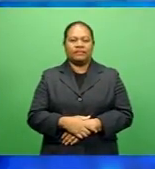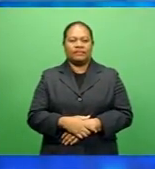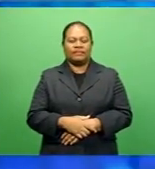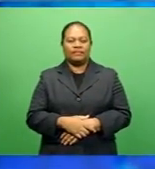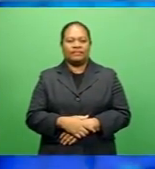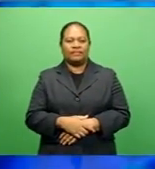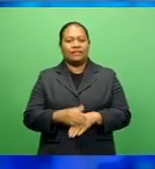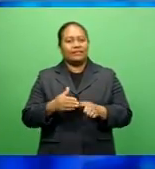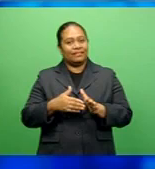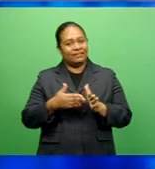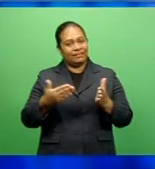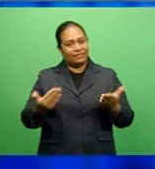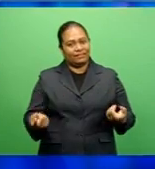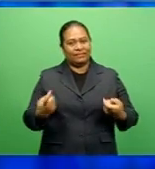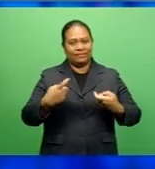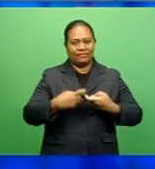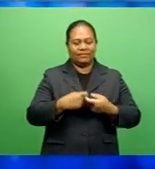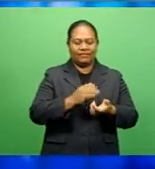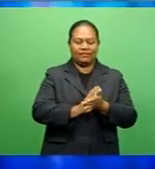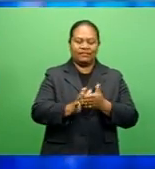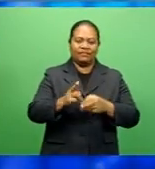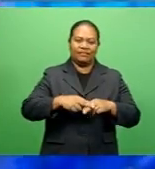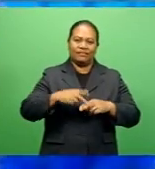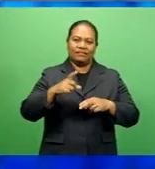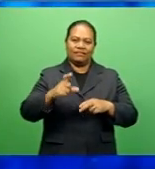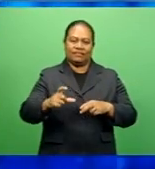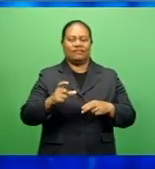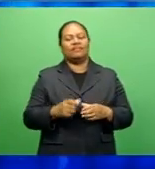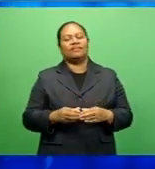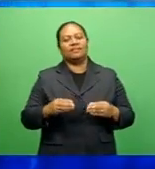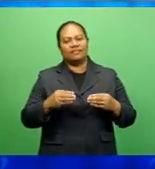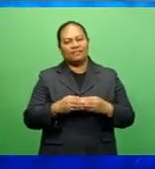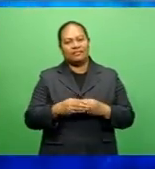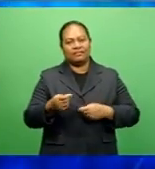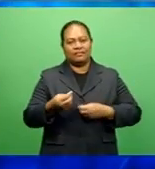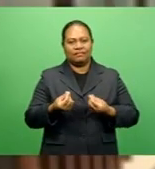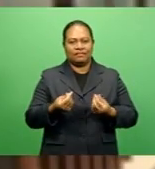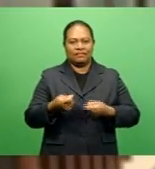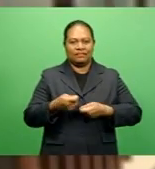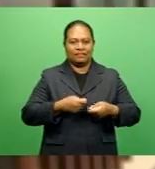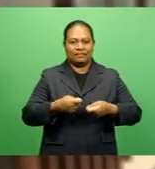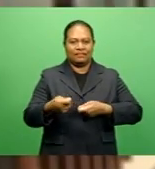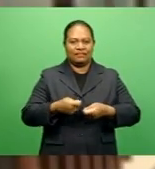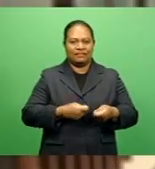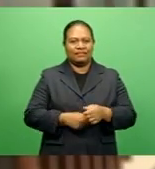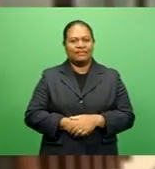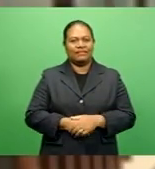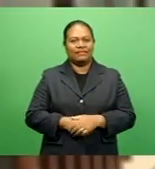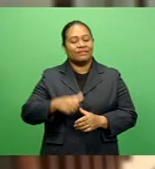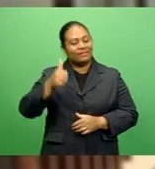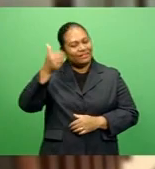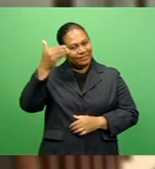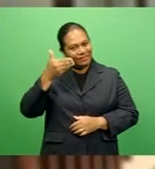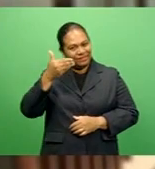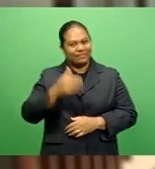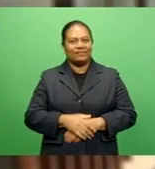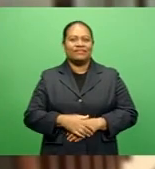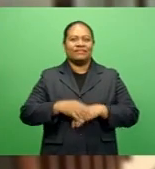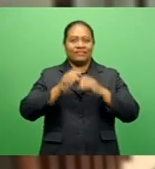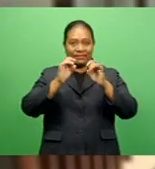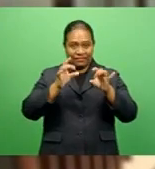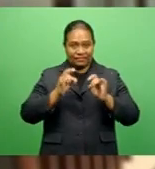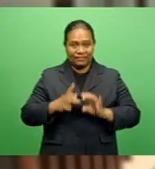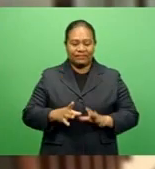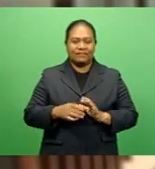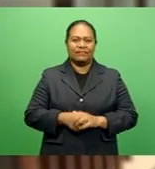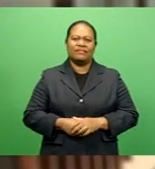We now join Sunifa from HFC Bank with the latest from the money market. Good evening. The Australian